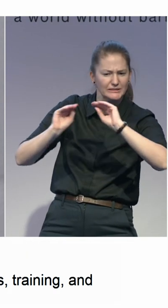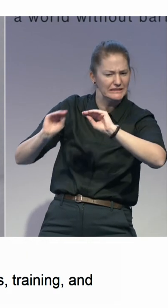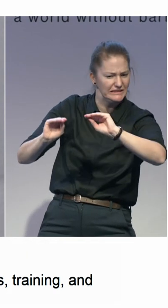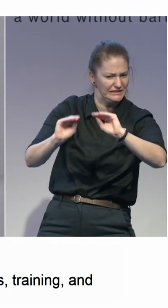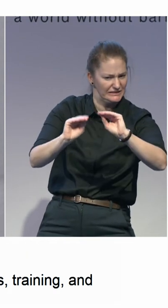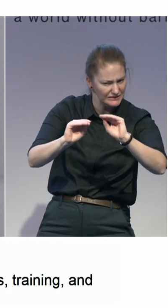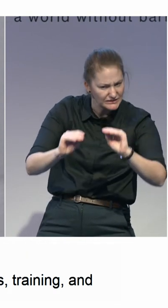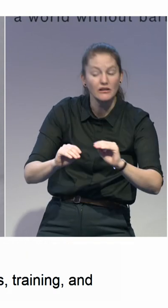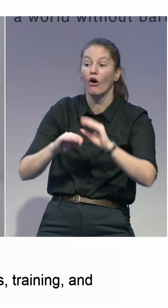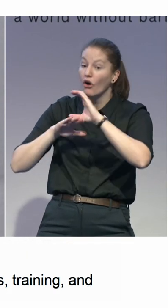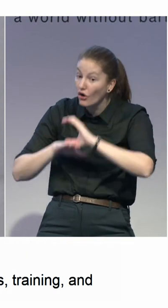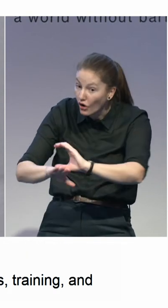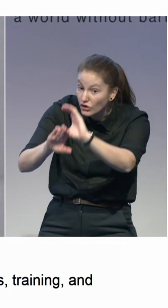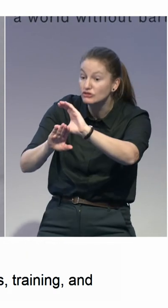correctly.